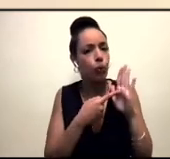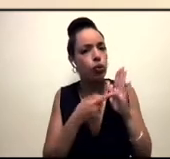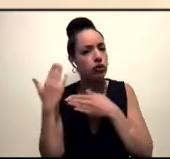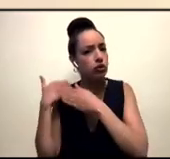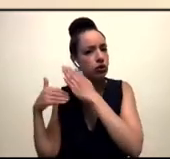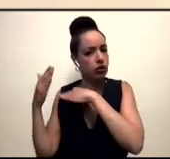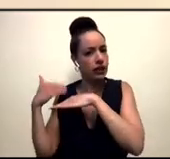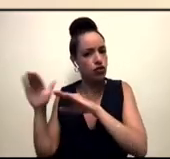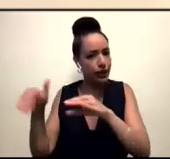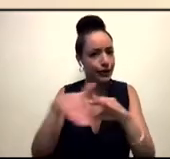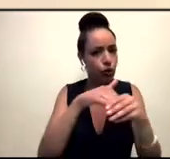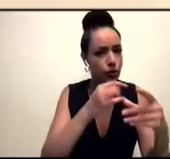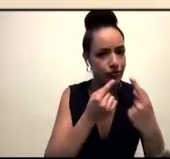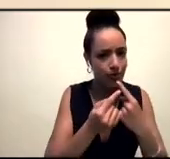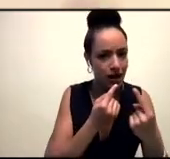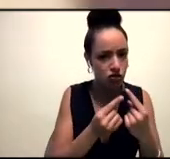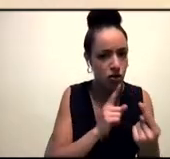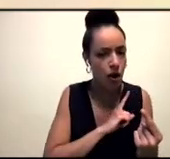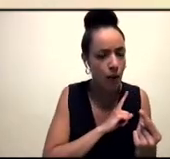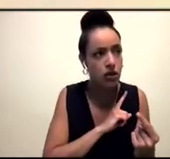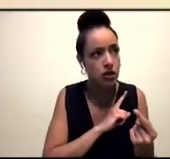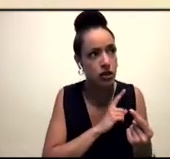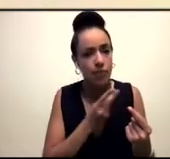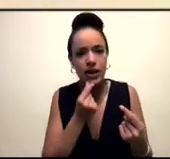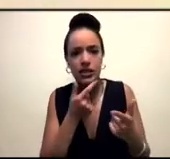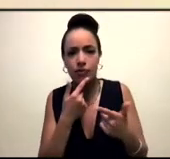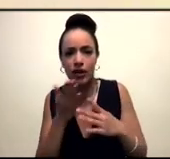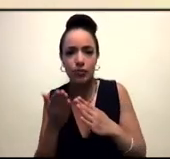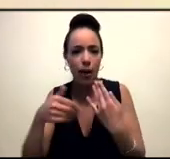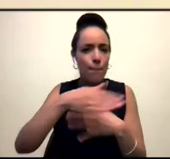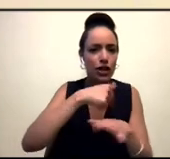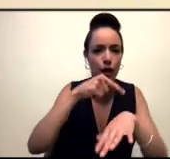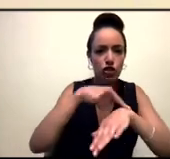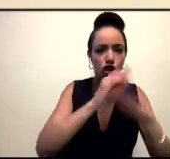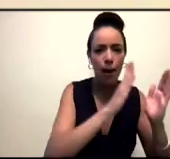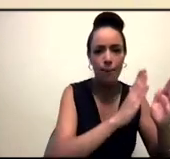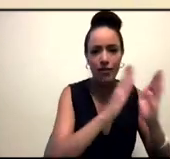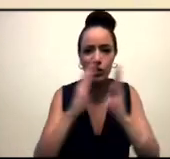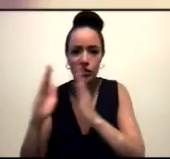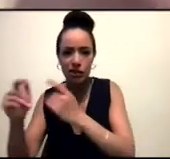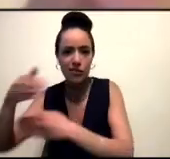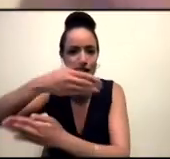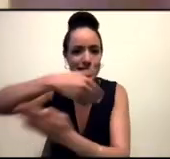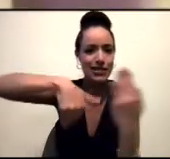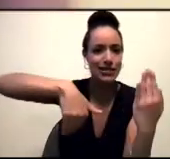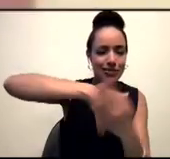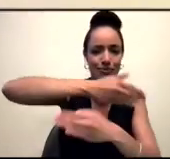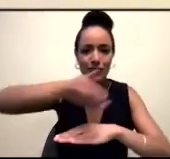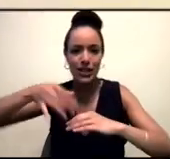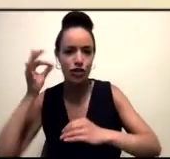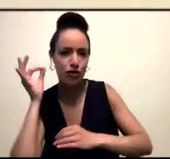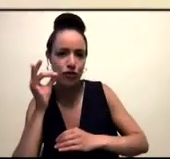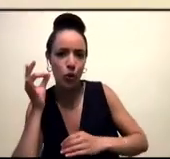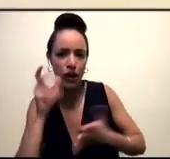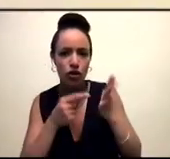I do often do this thing where I either weave in and out of time, or I try to show how the present day is related